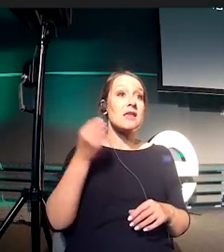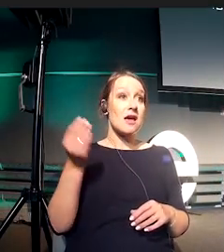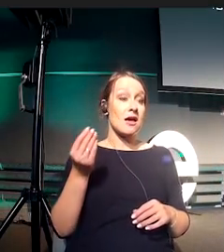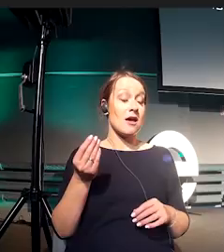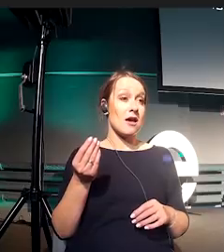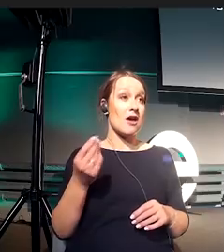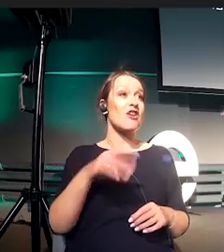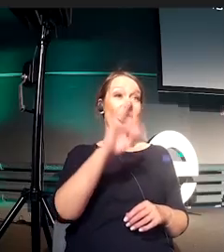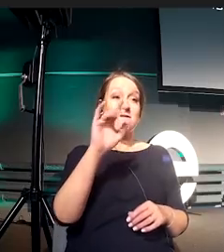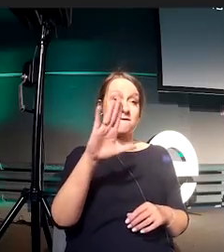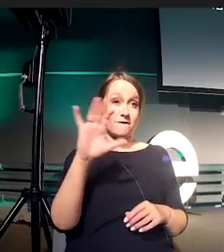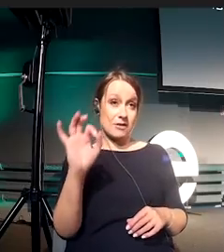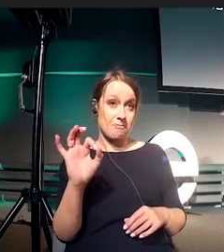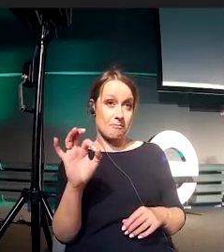life.